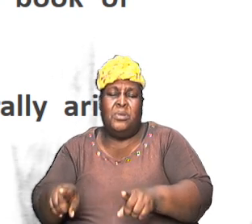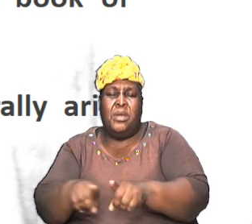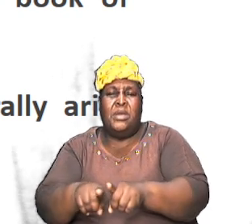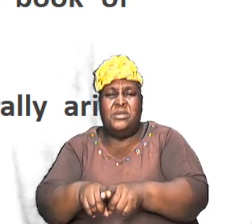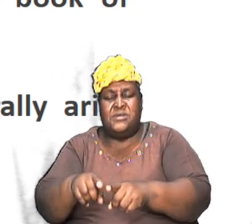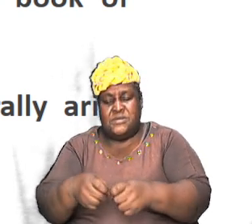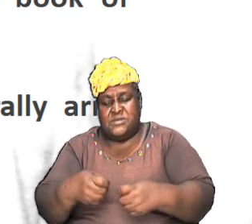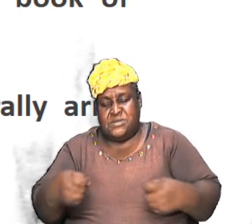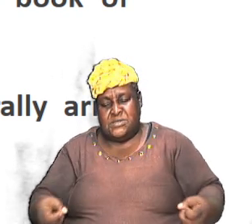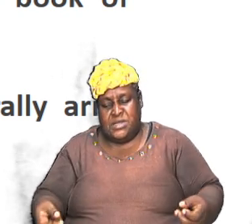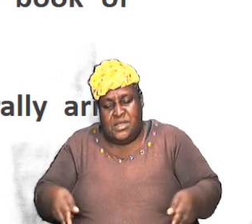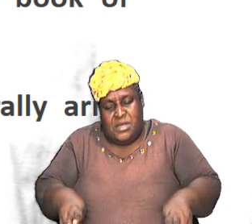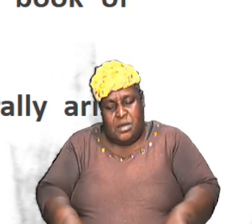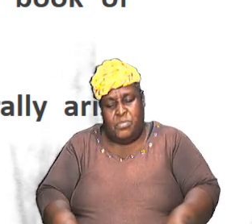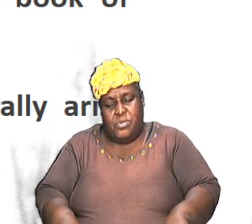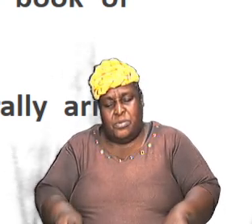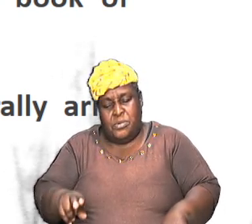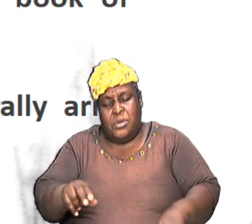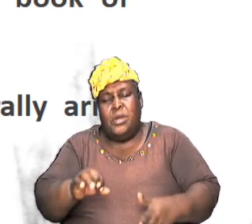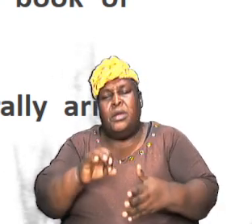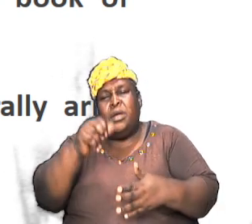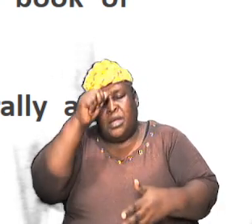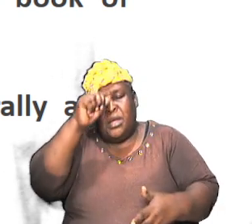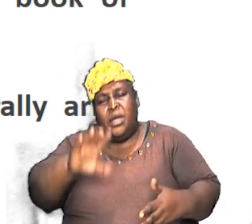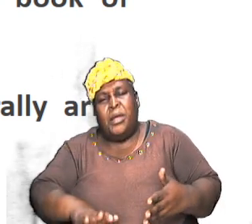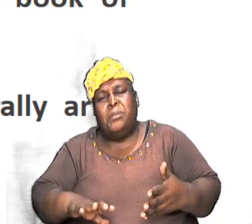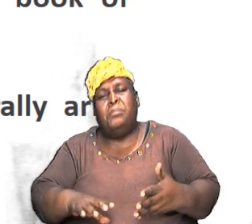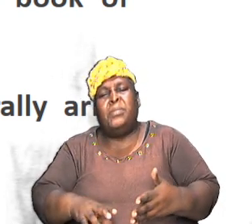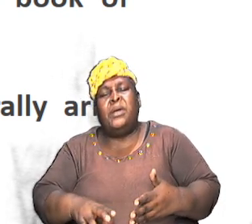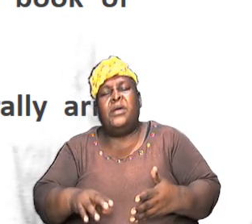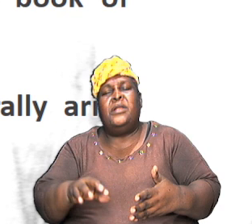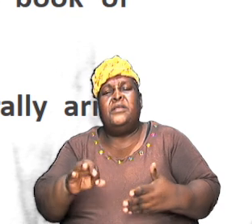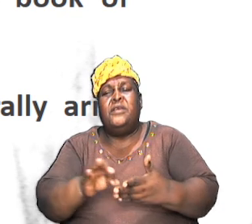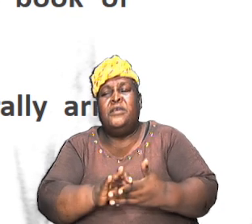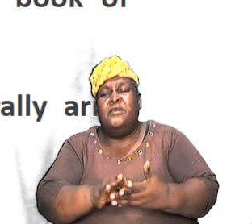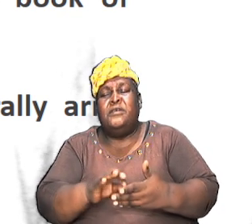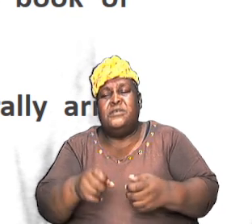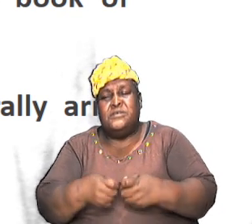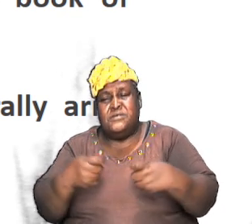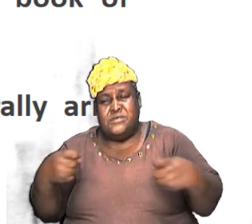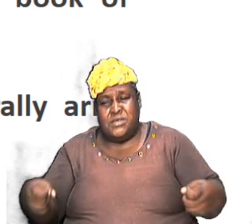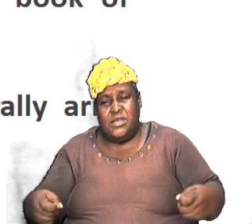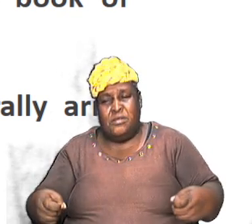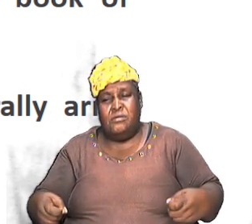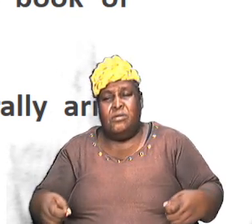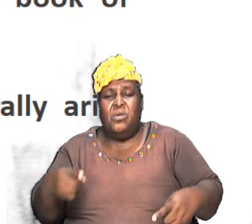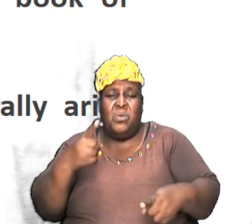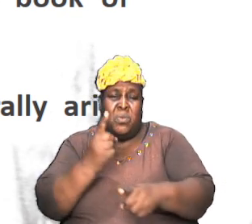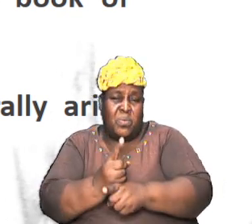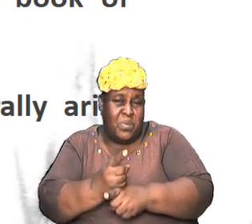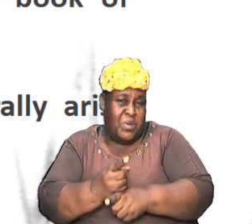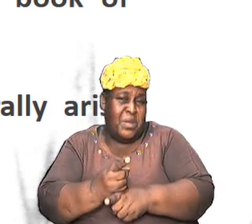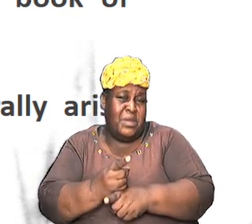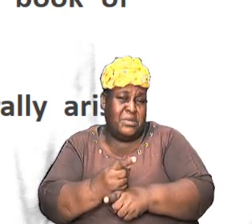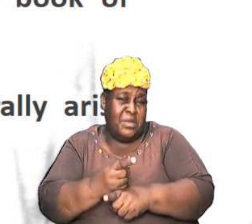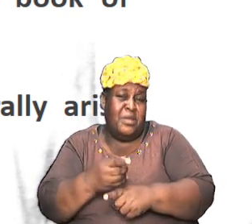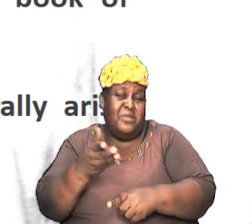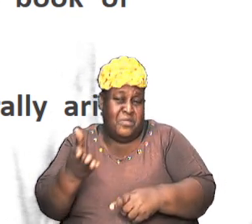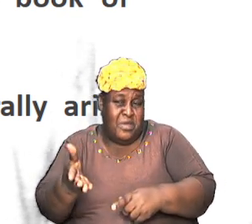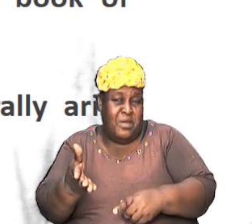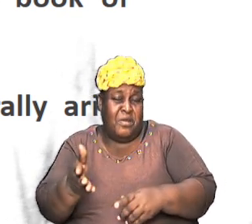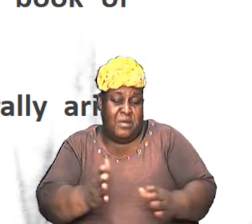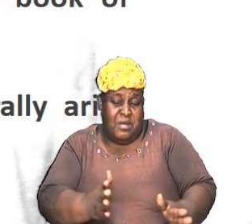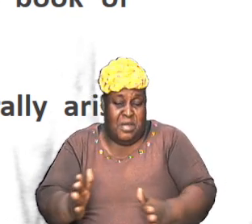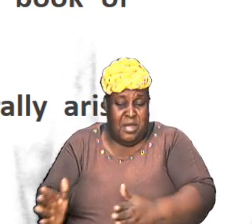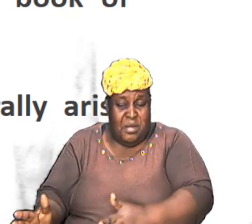and man fell we realized that right away a plan